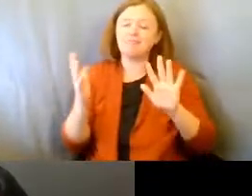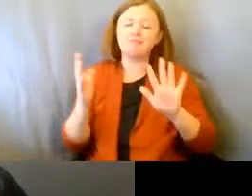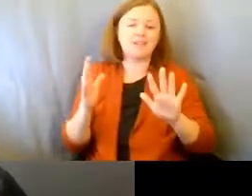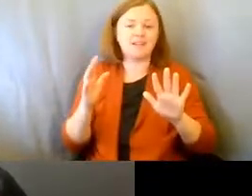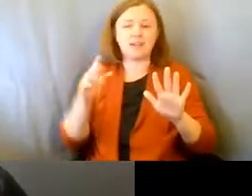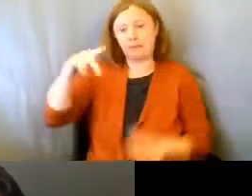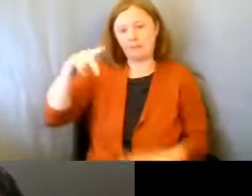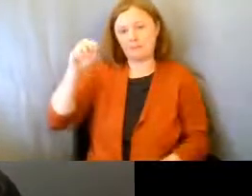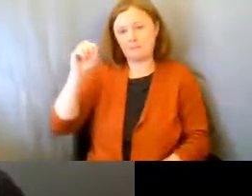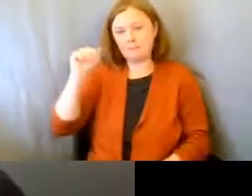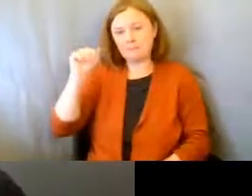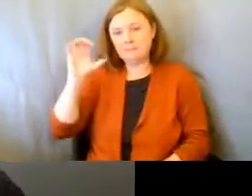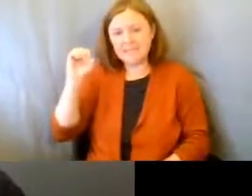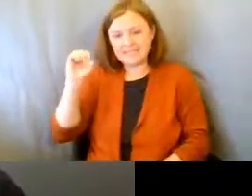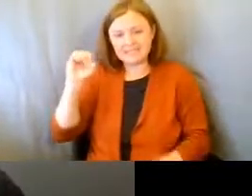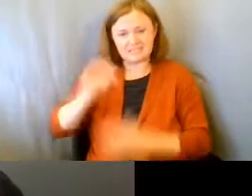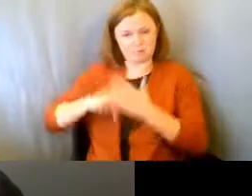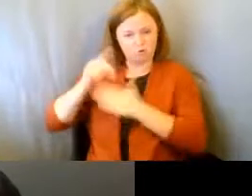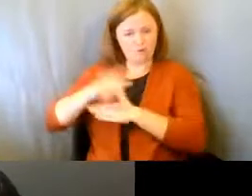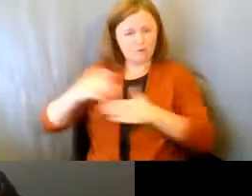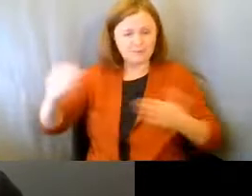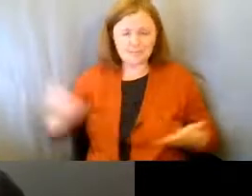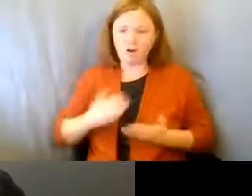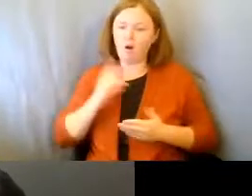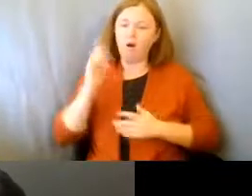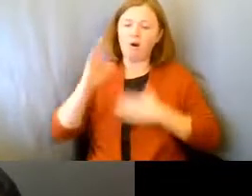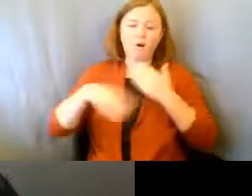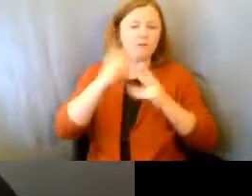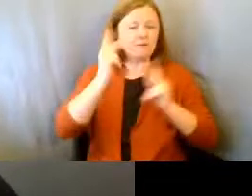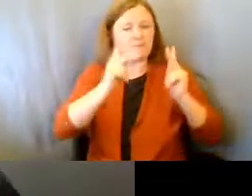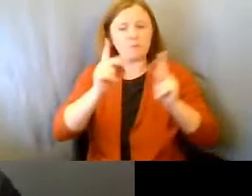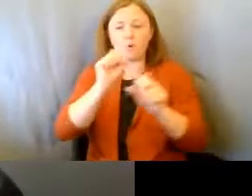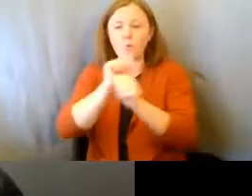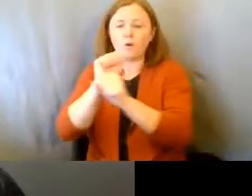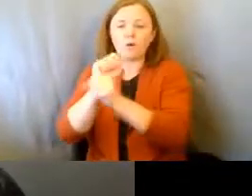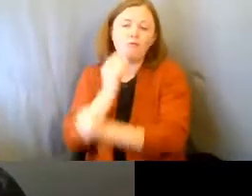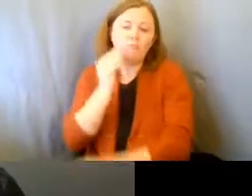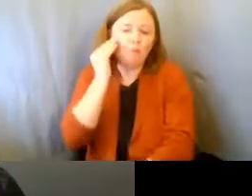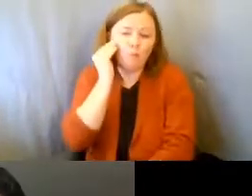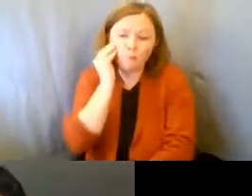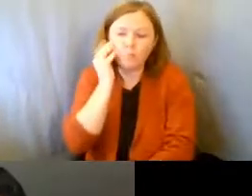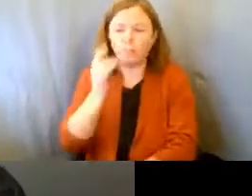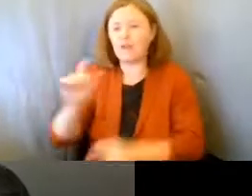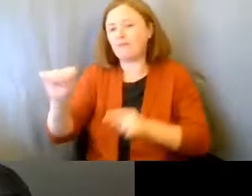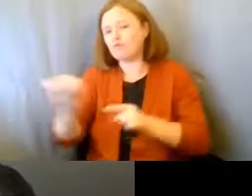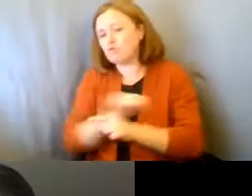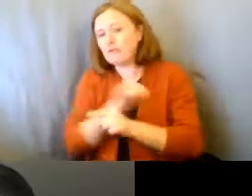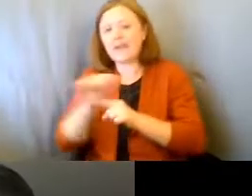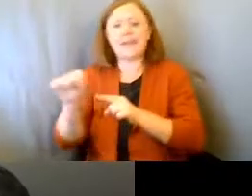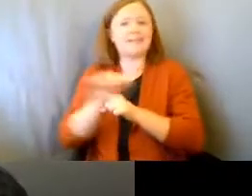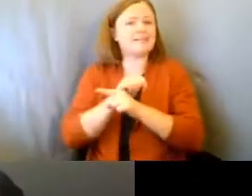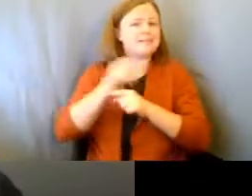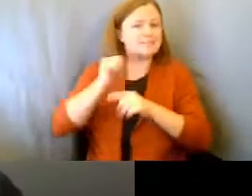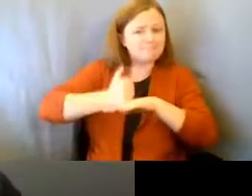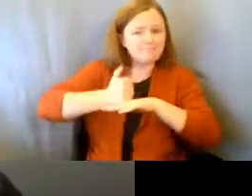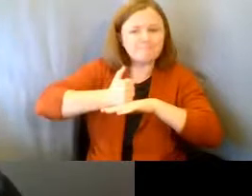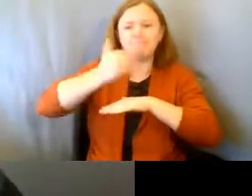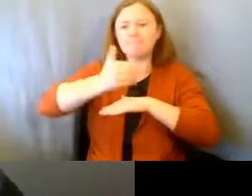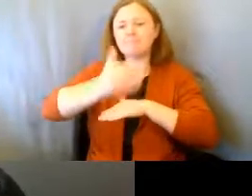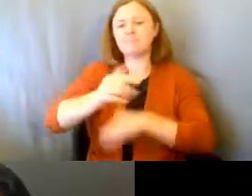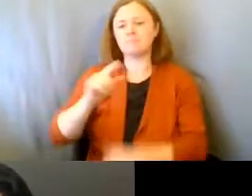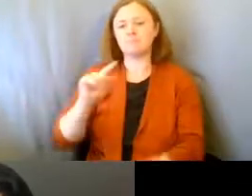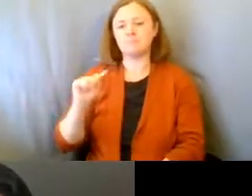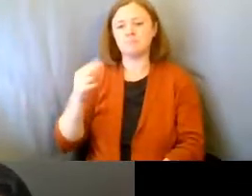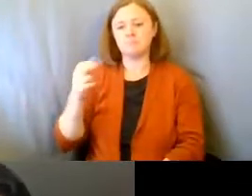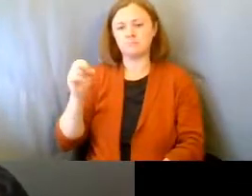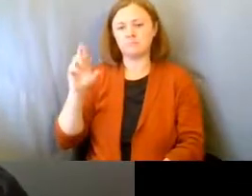is here and we're working. All the ladies are working from home. We've got trainings going on. Teresa is